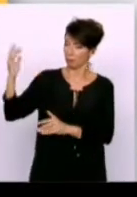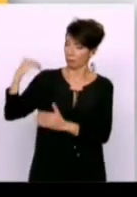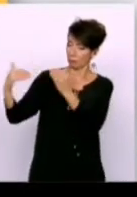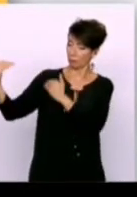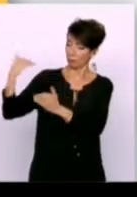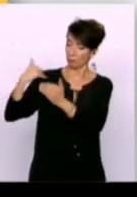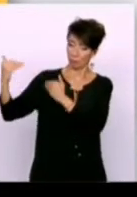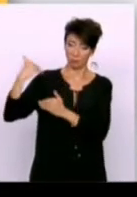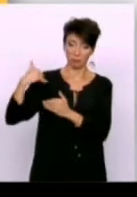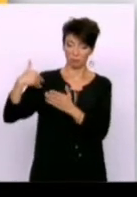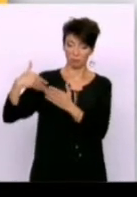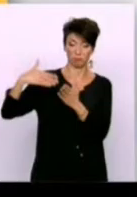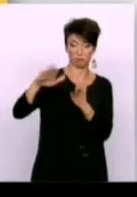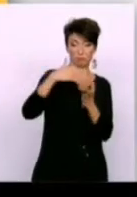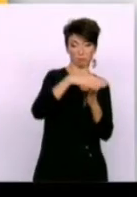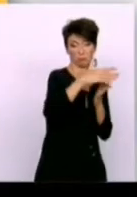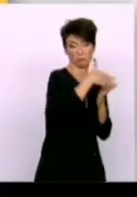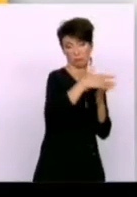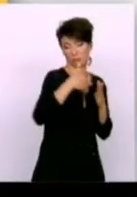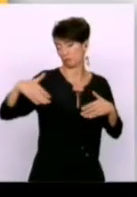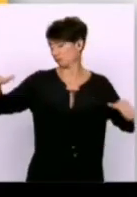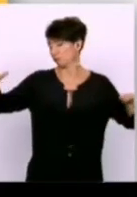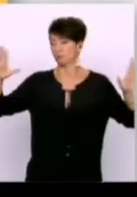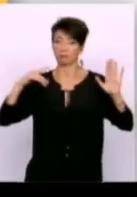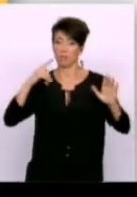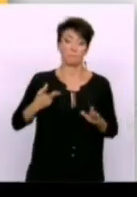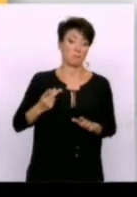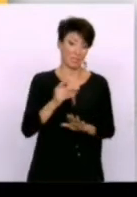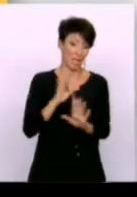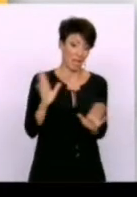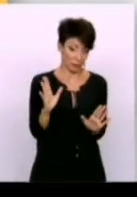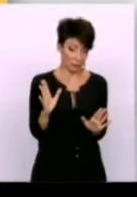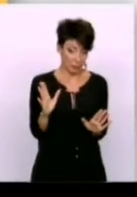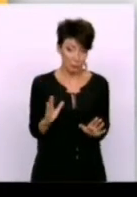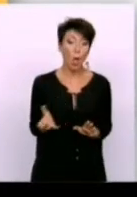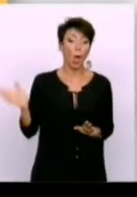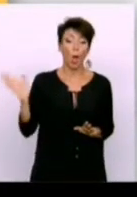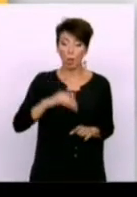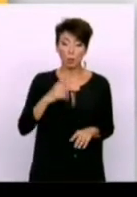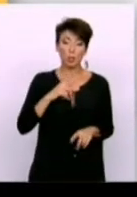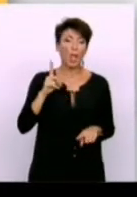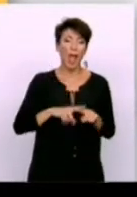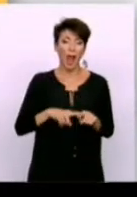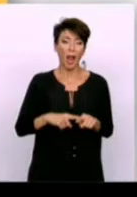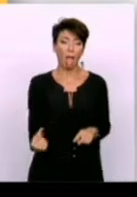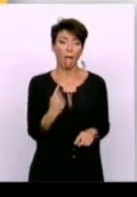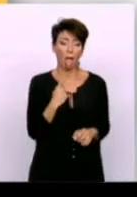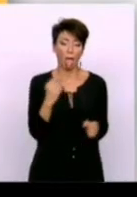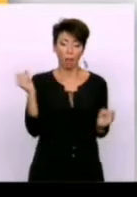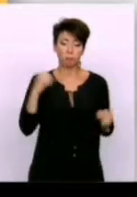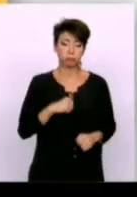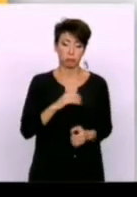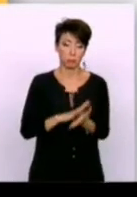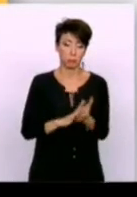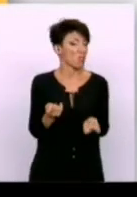Germany and is asked by a lot of our neighbors, two days later Greece would be a failed state and we will